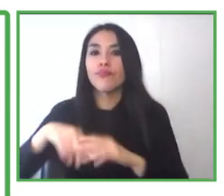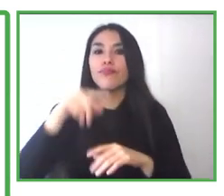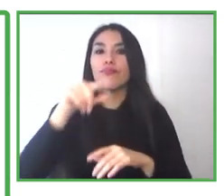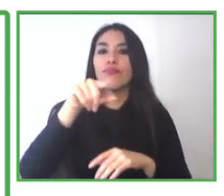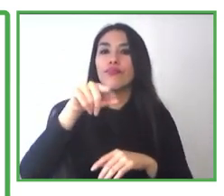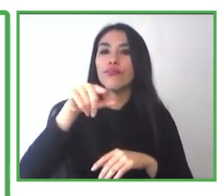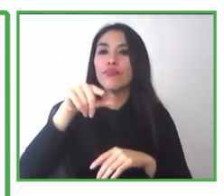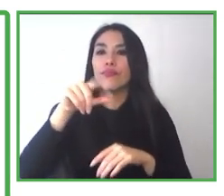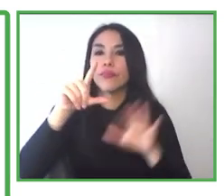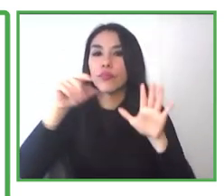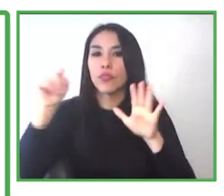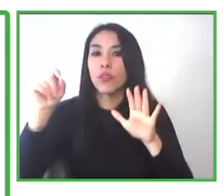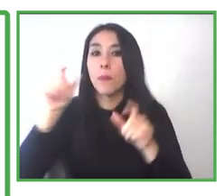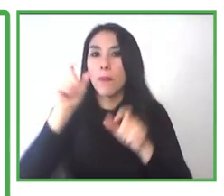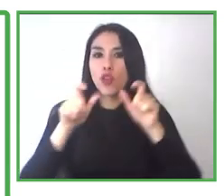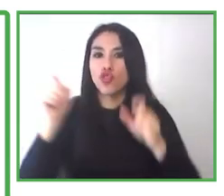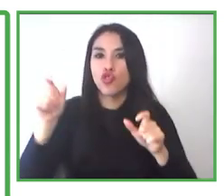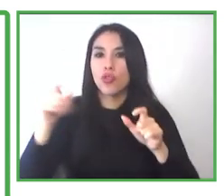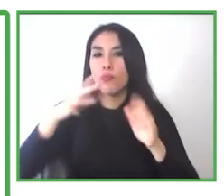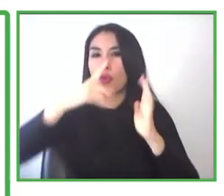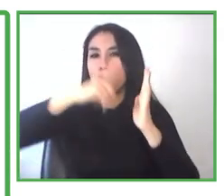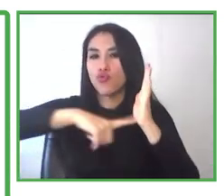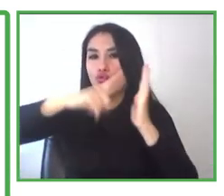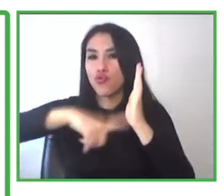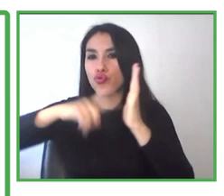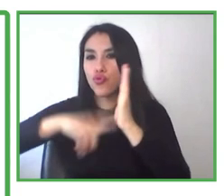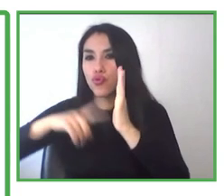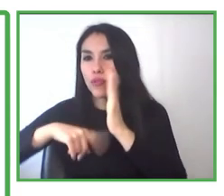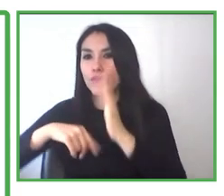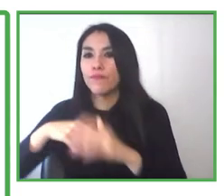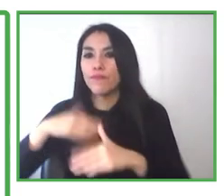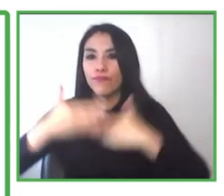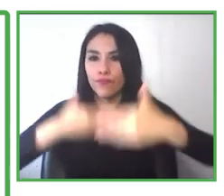So now I will give the microphone to Solange to continue with the presentation.